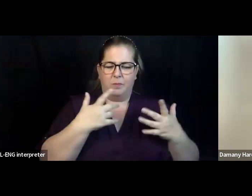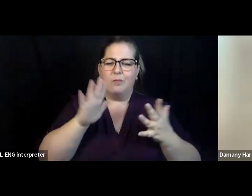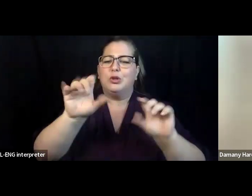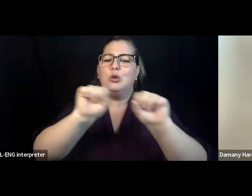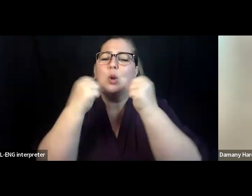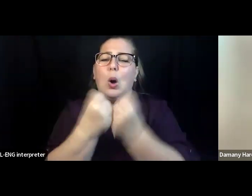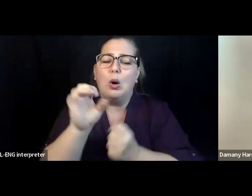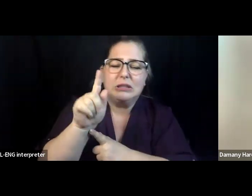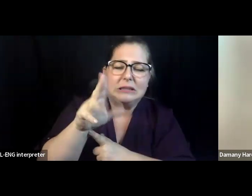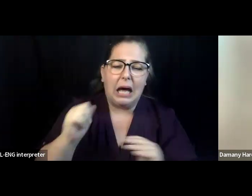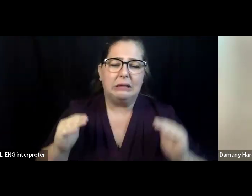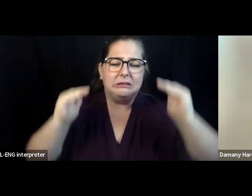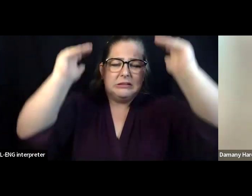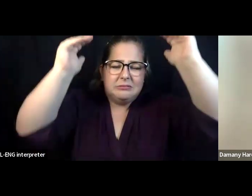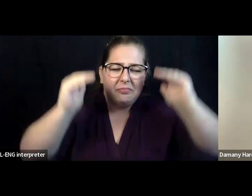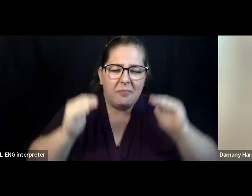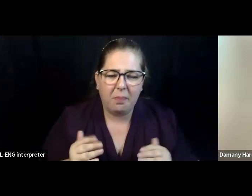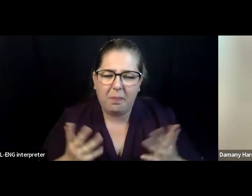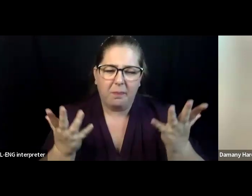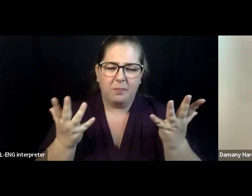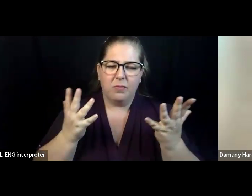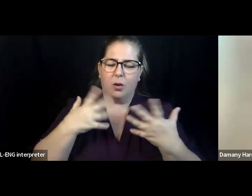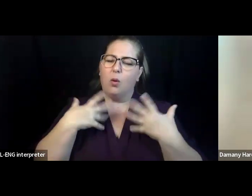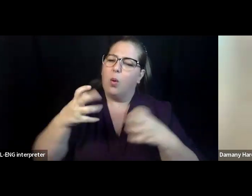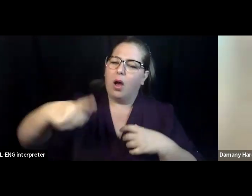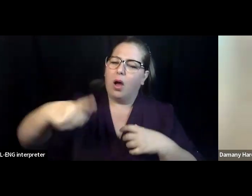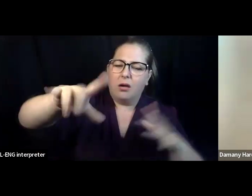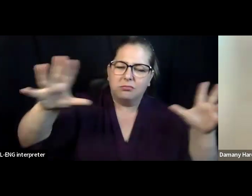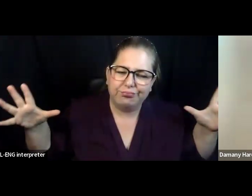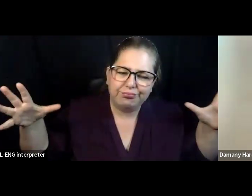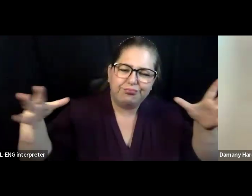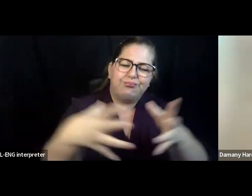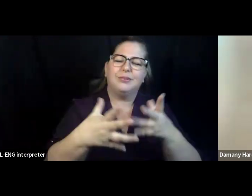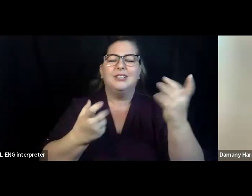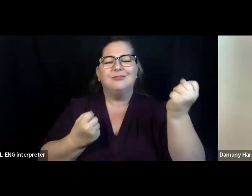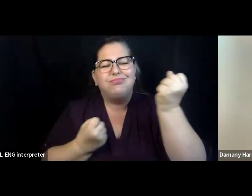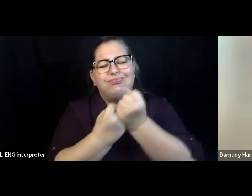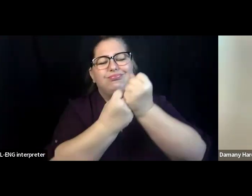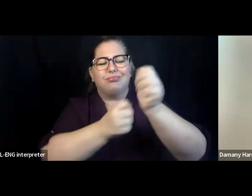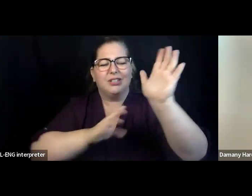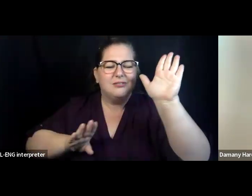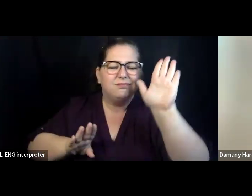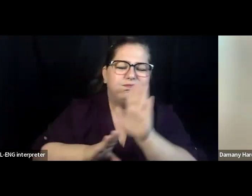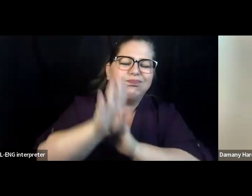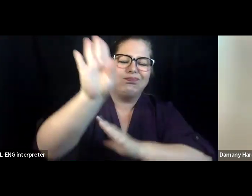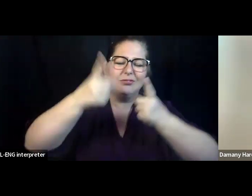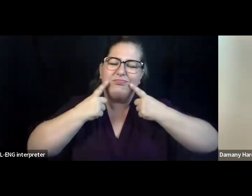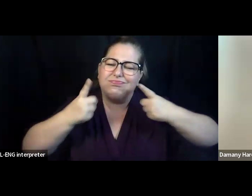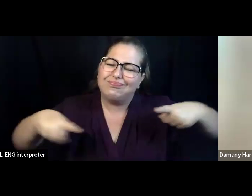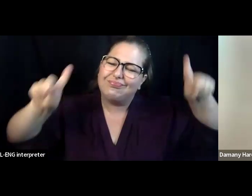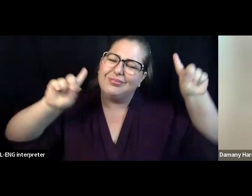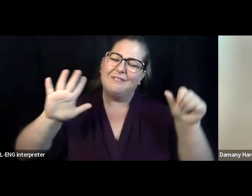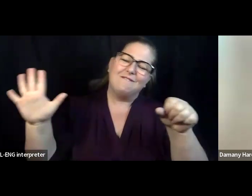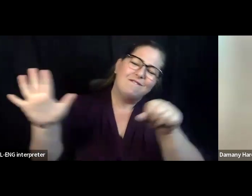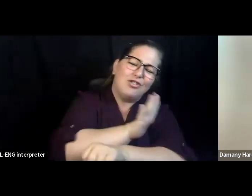potential. We aim to rejoice in a world where all people live free of conflict over race, disability,